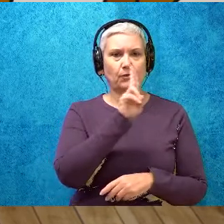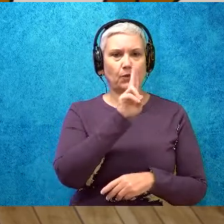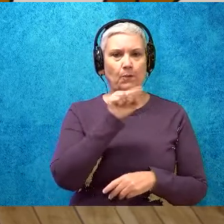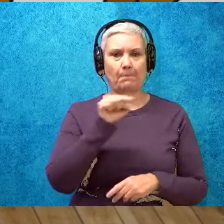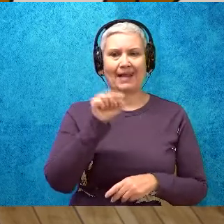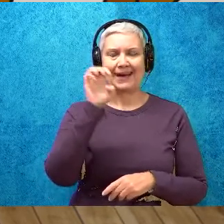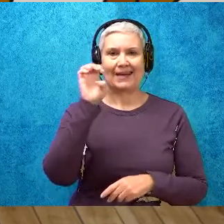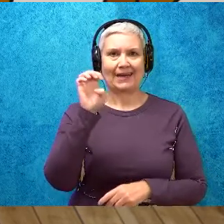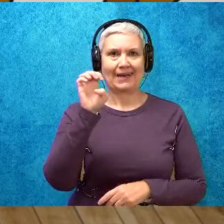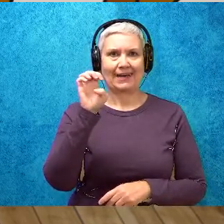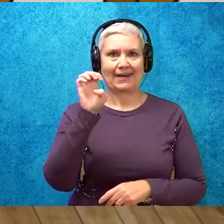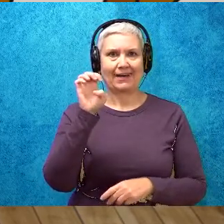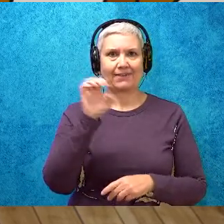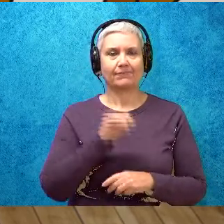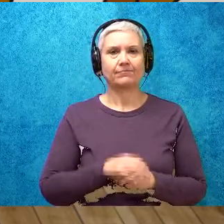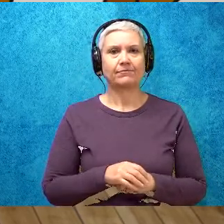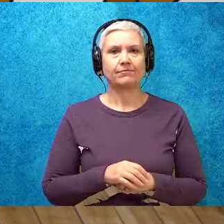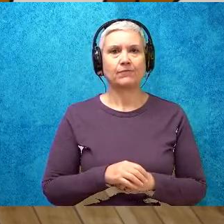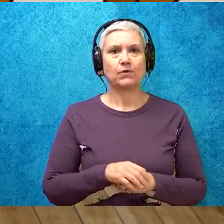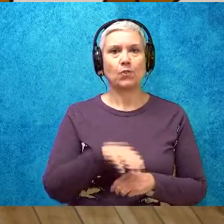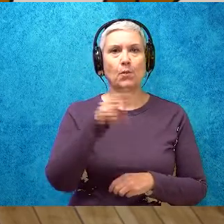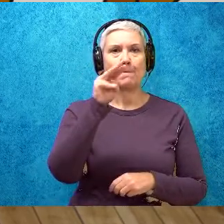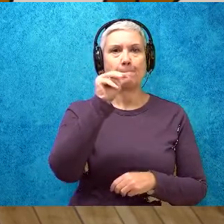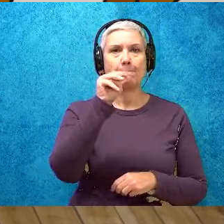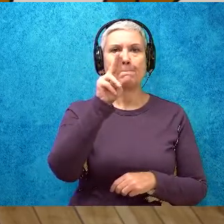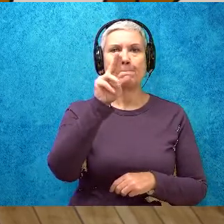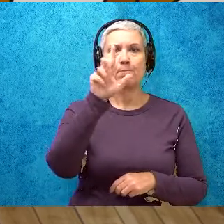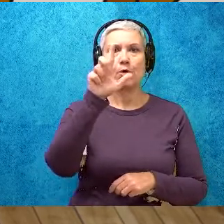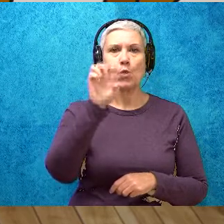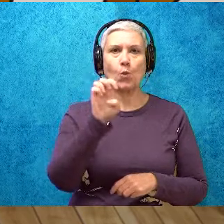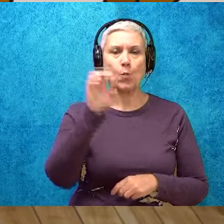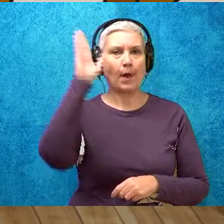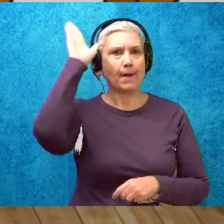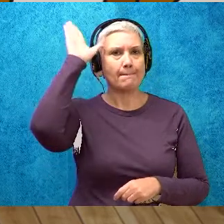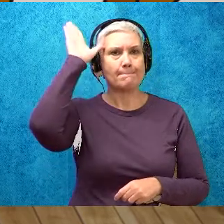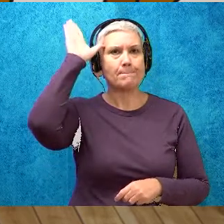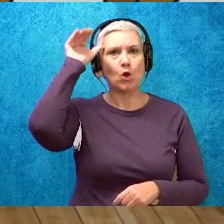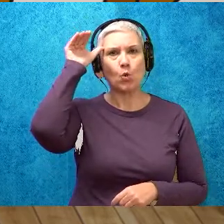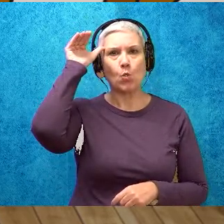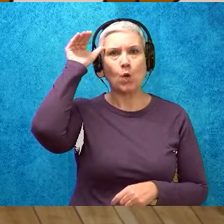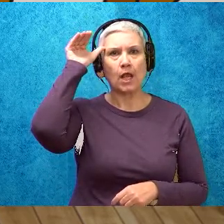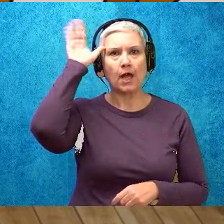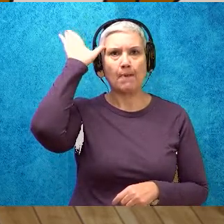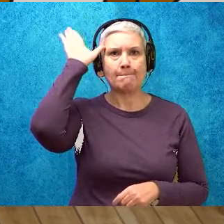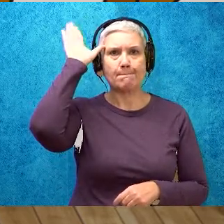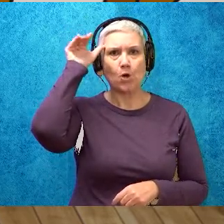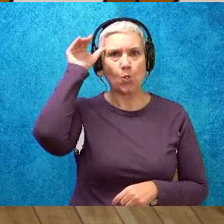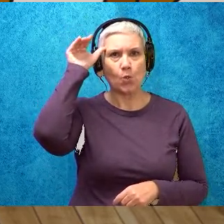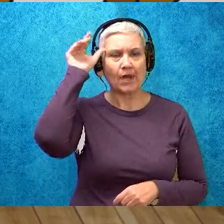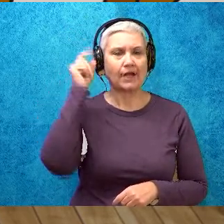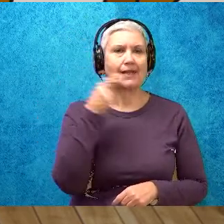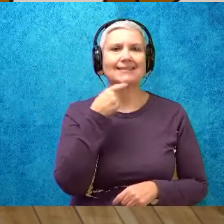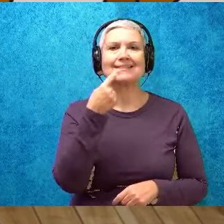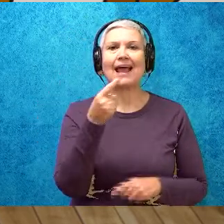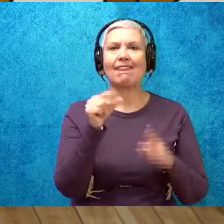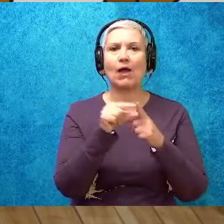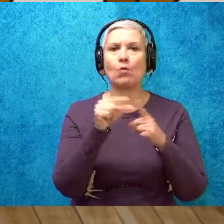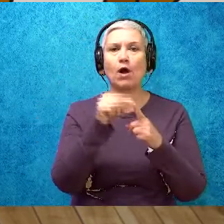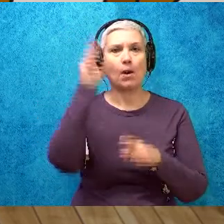spelling as in the word mule. Can you guys say the word mule for me? Let's say it.